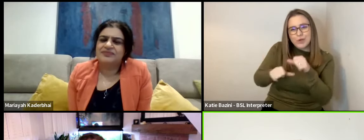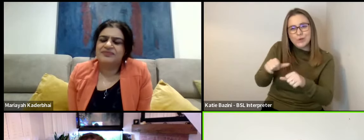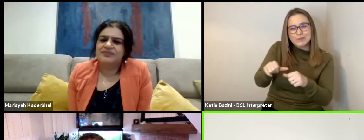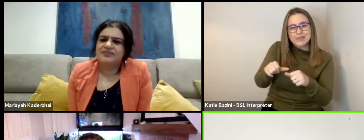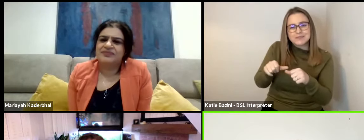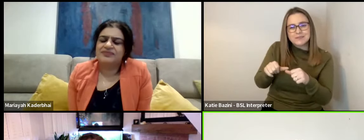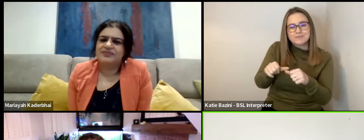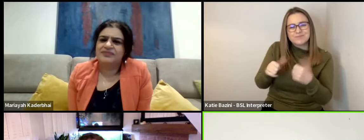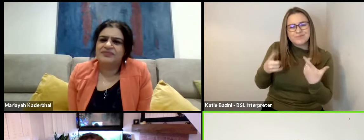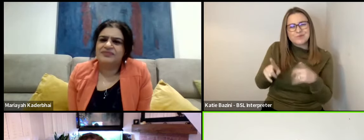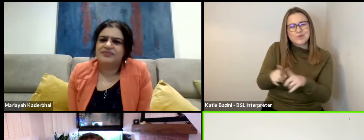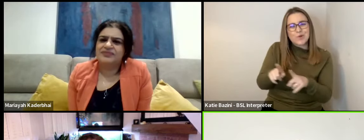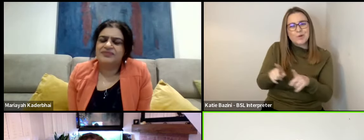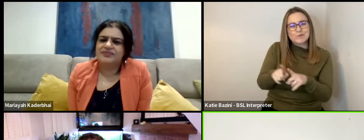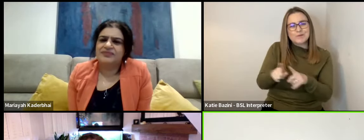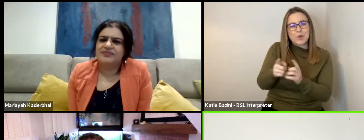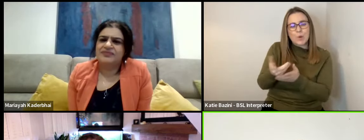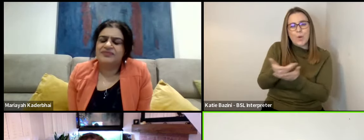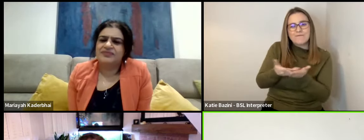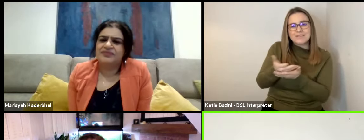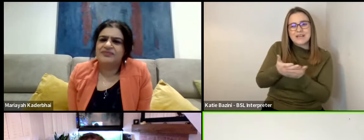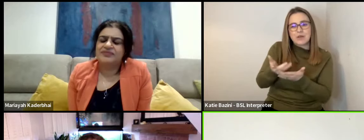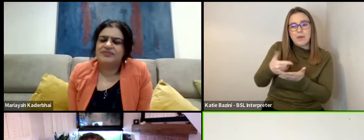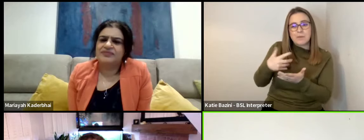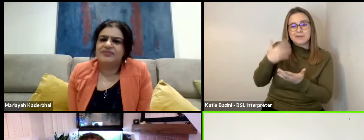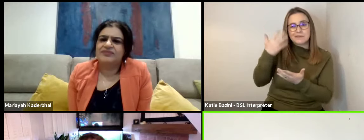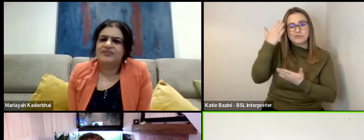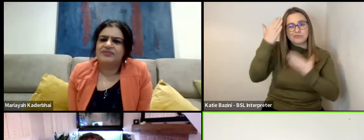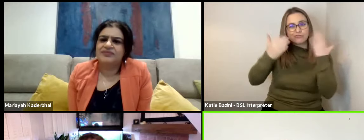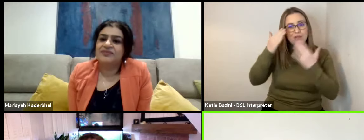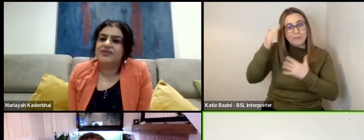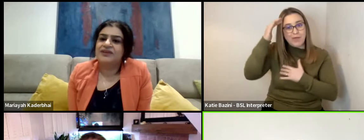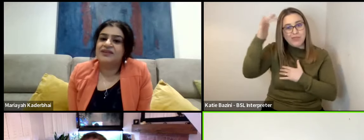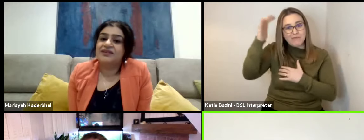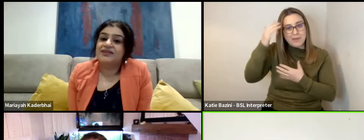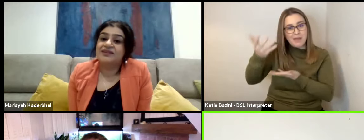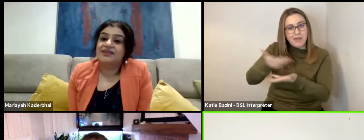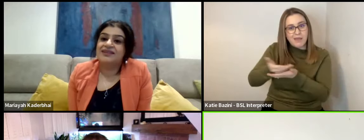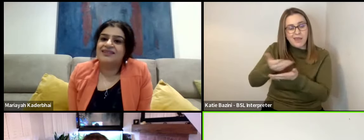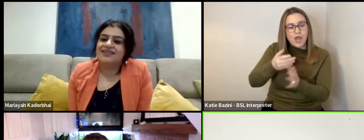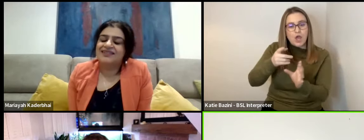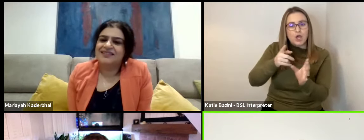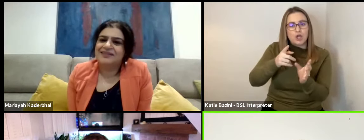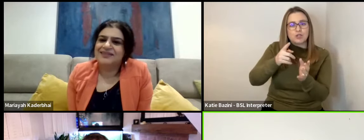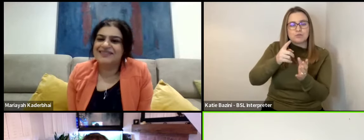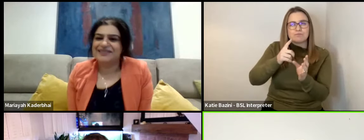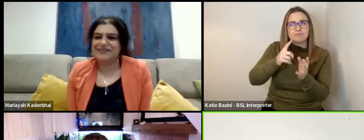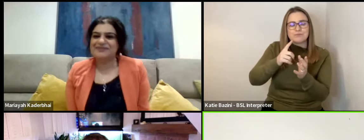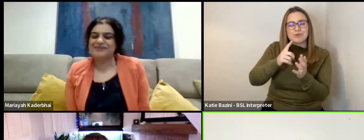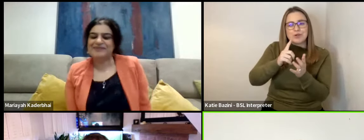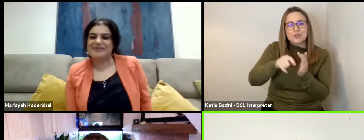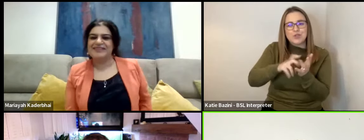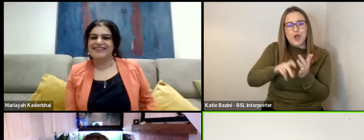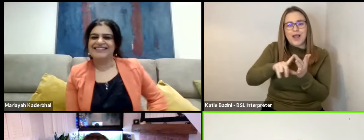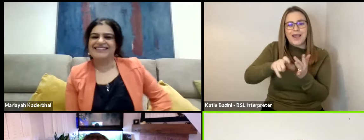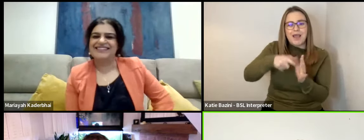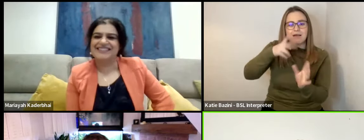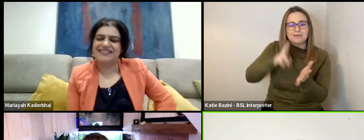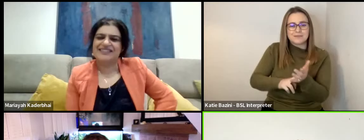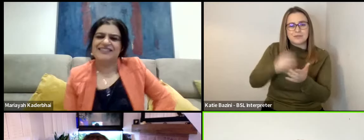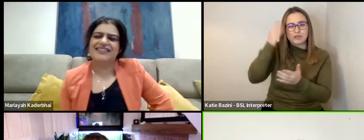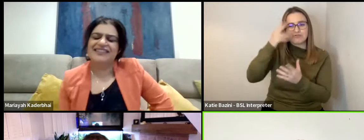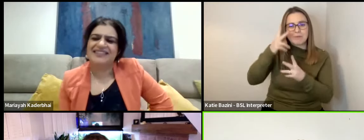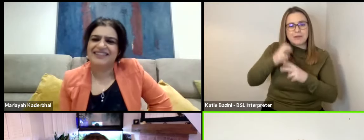And also just conversationally, but we did dream therapy, did Jungian dream analysis, which is a real trip, the idea that you can